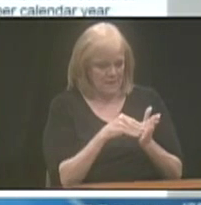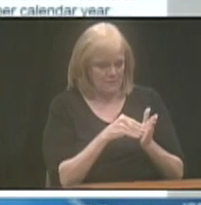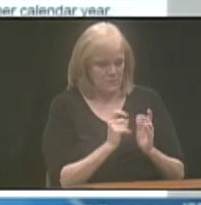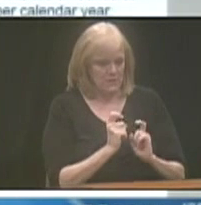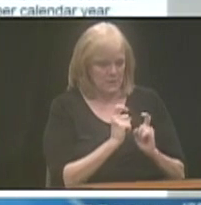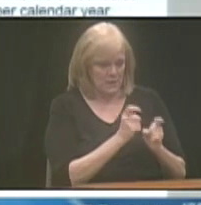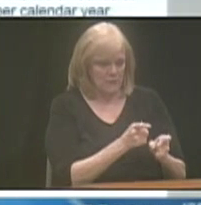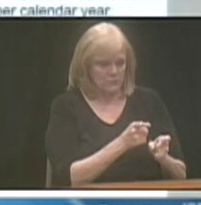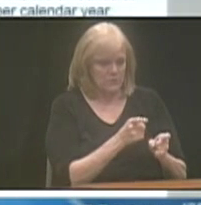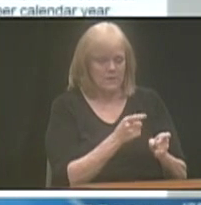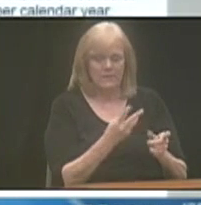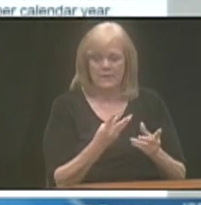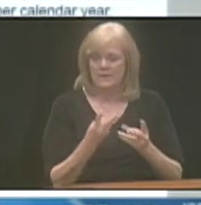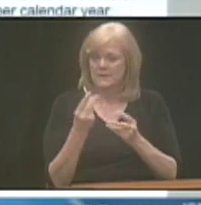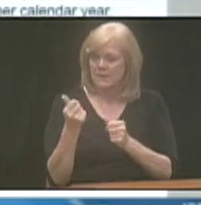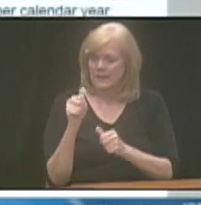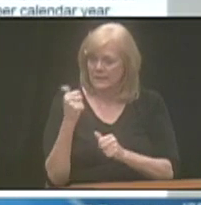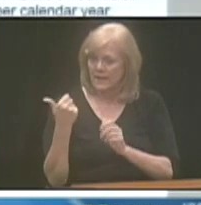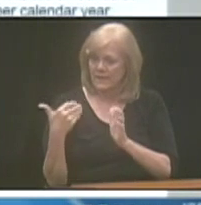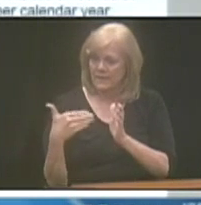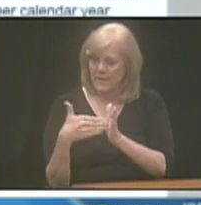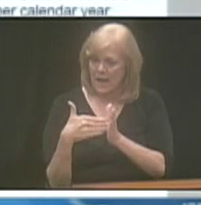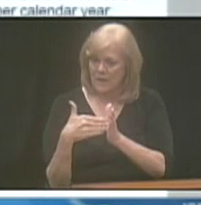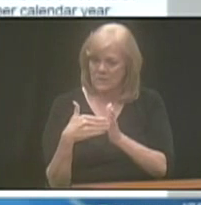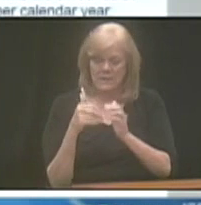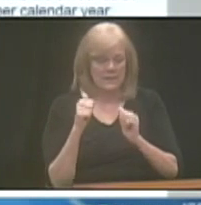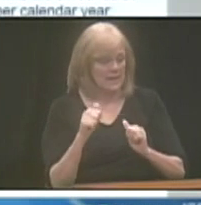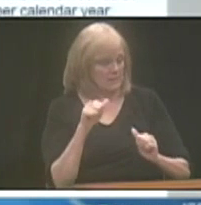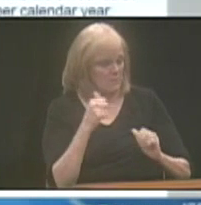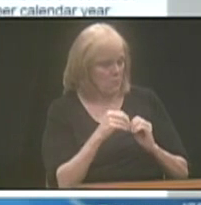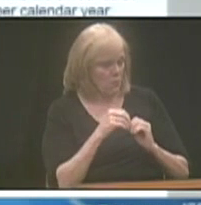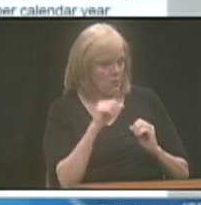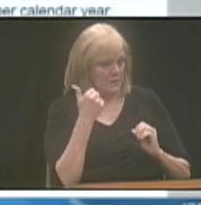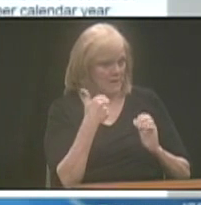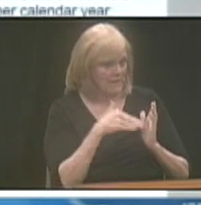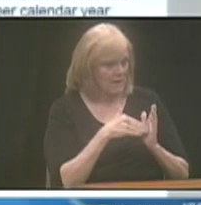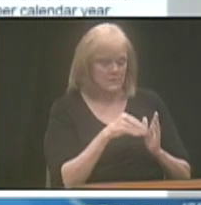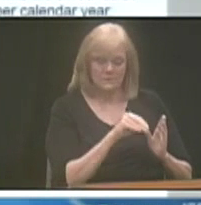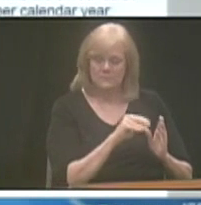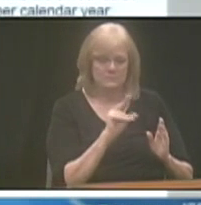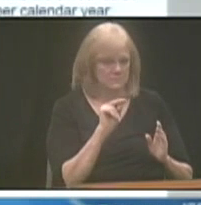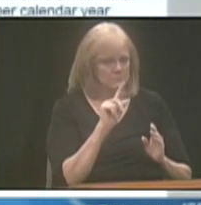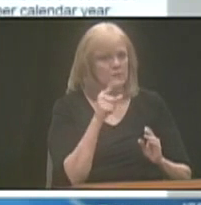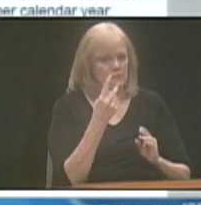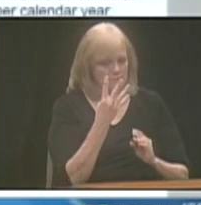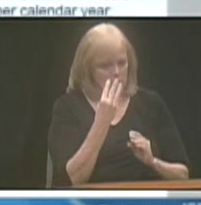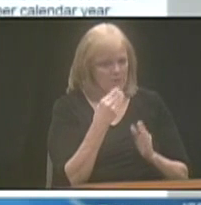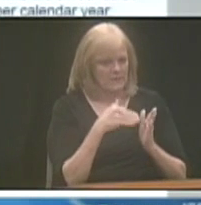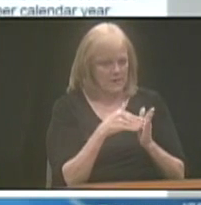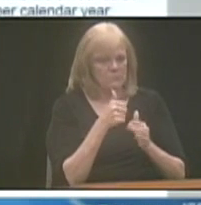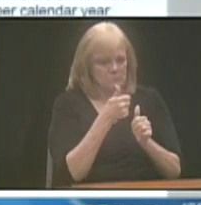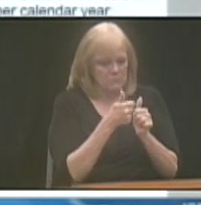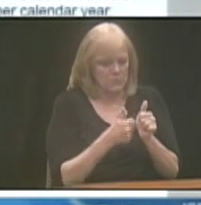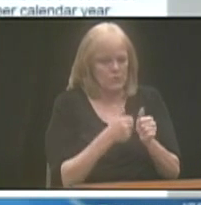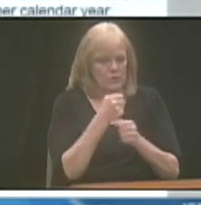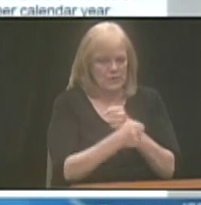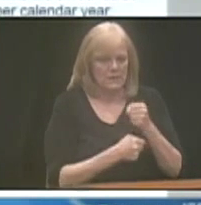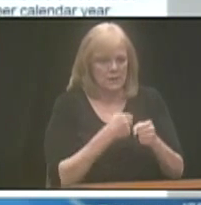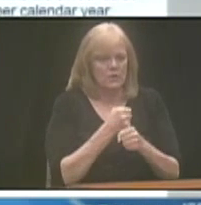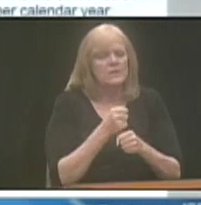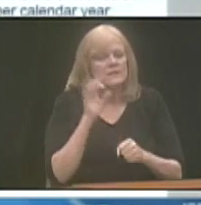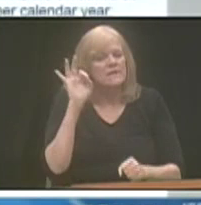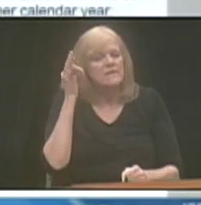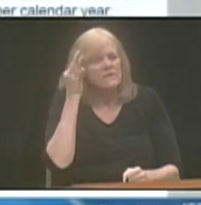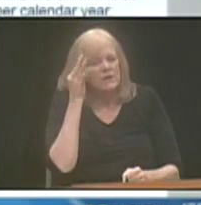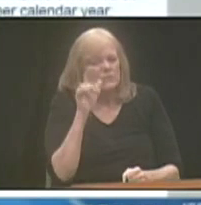contribution spent $10,000 doesn't mean he gets an additional $10,000. It's $14,000 per year. There is federal